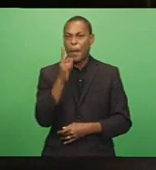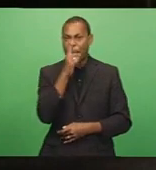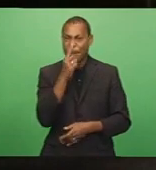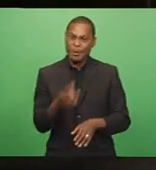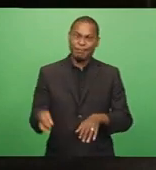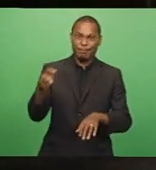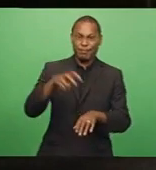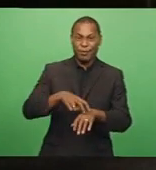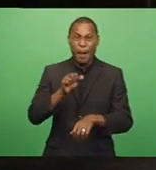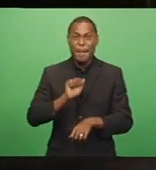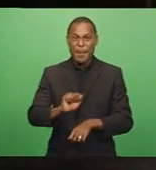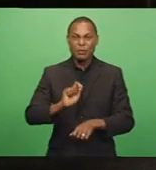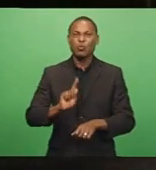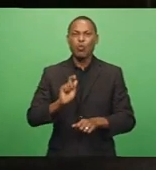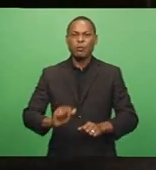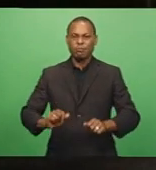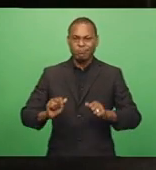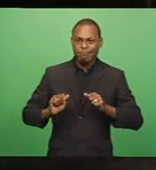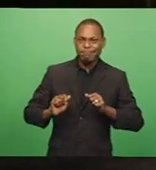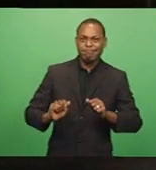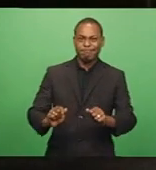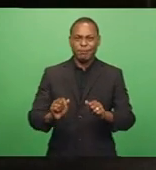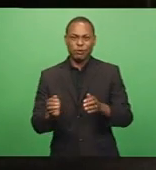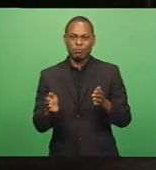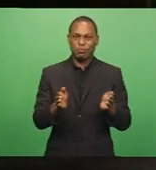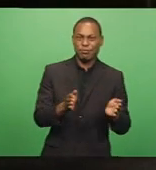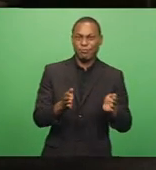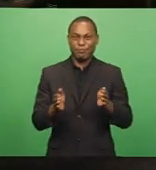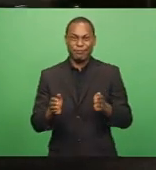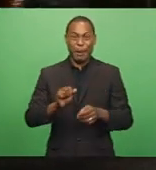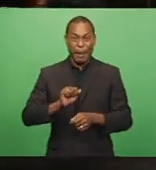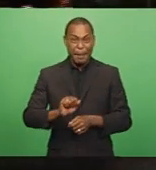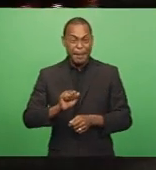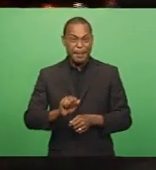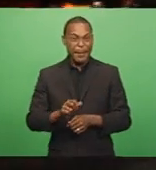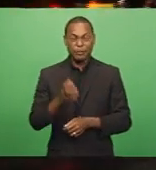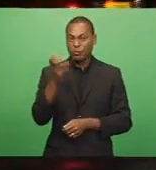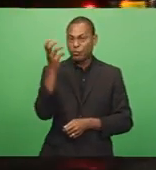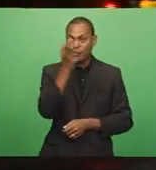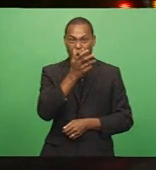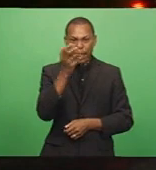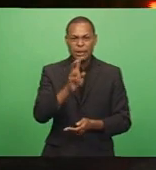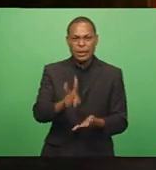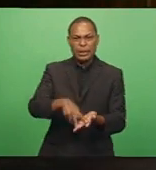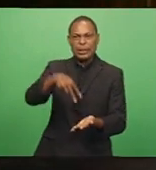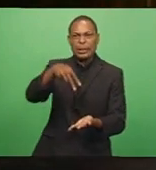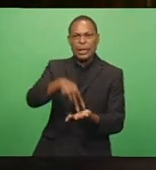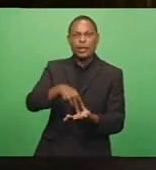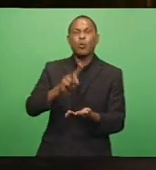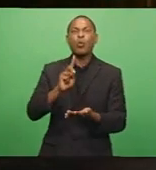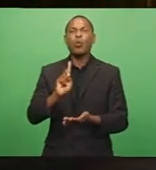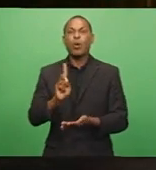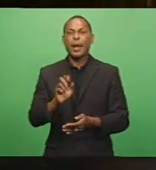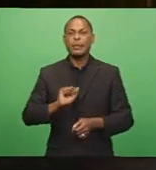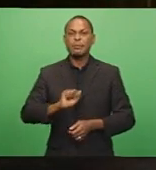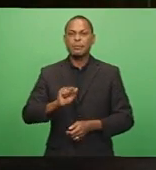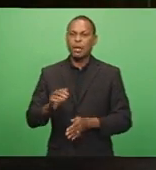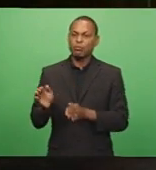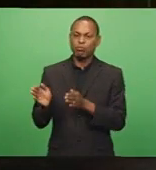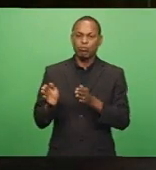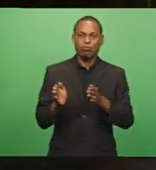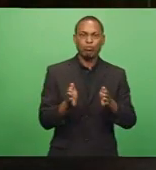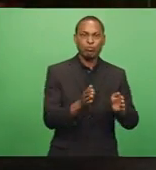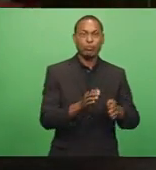bus, they were rocking the bus, swaying it side to side, and also some people were found standing on top of a moving bus, posing a great